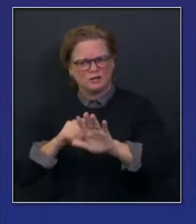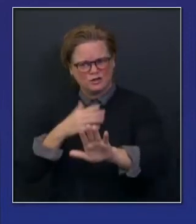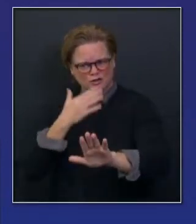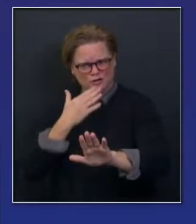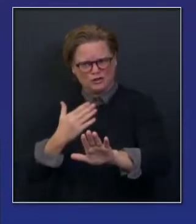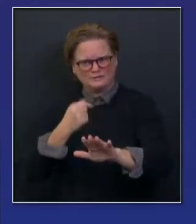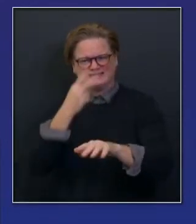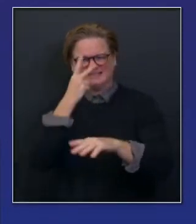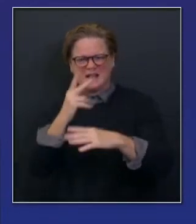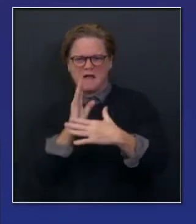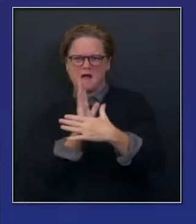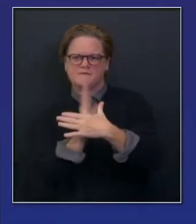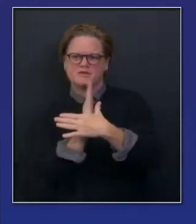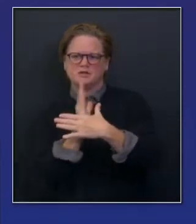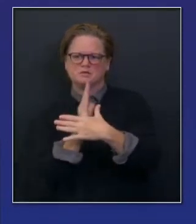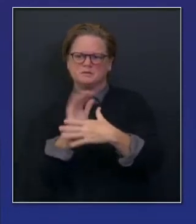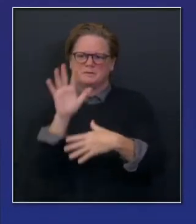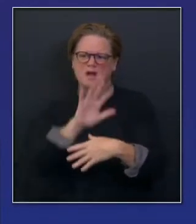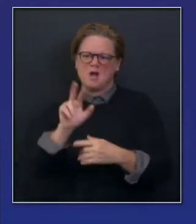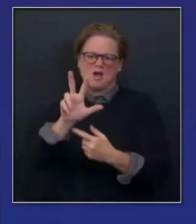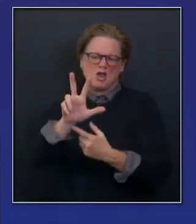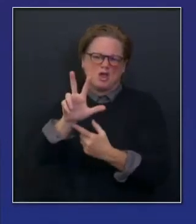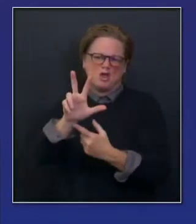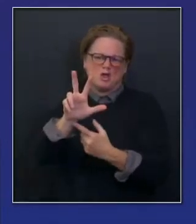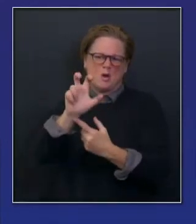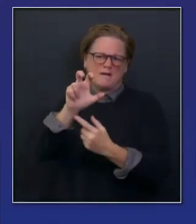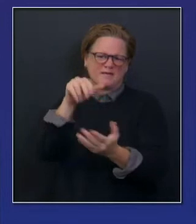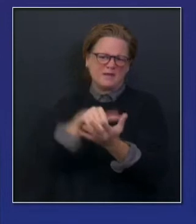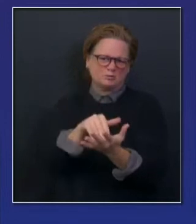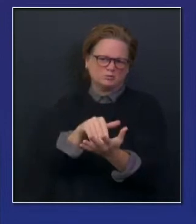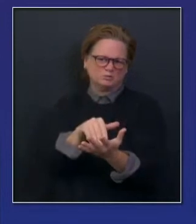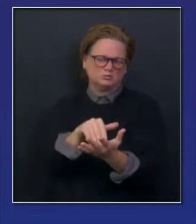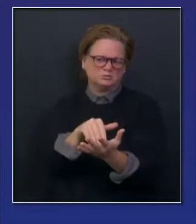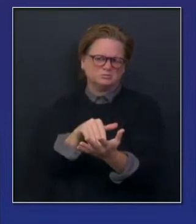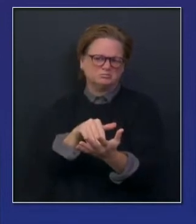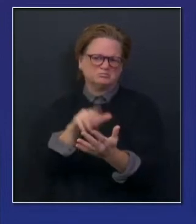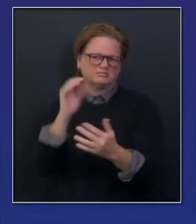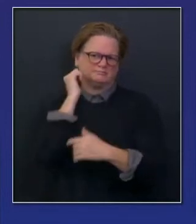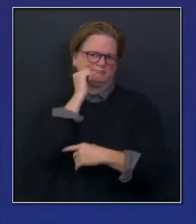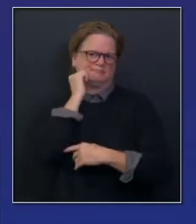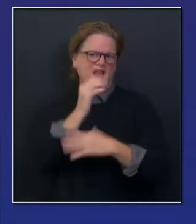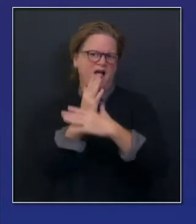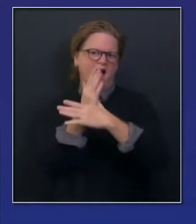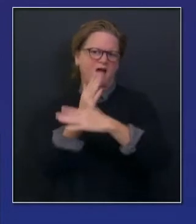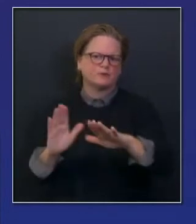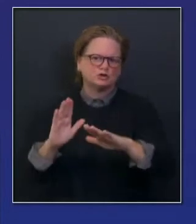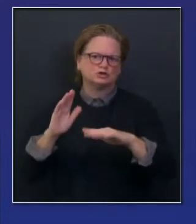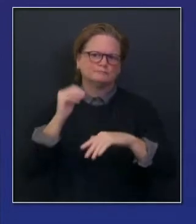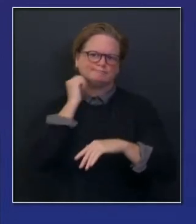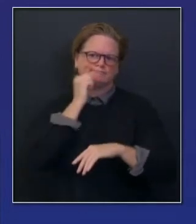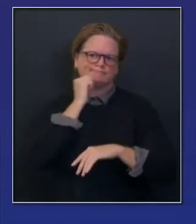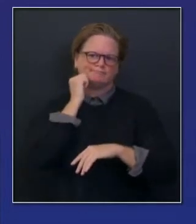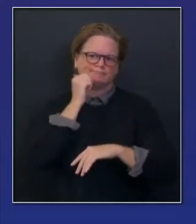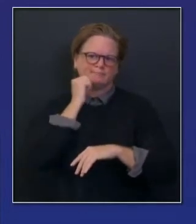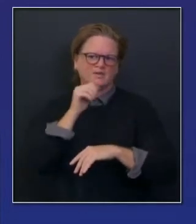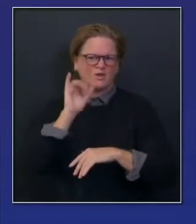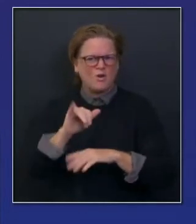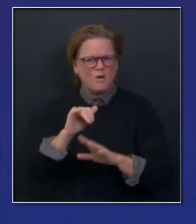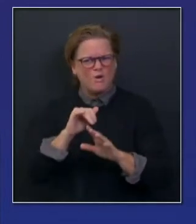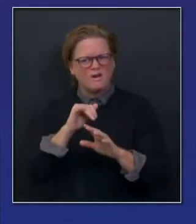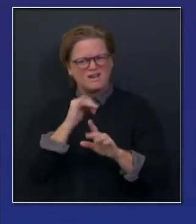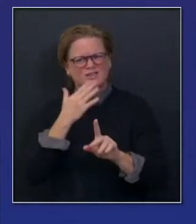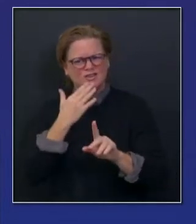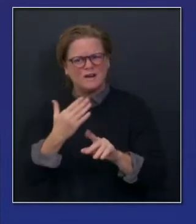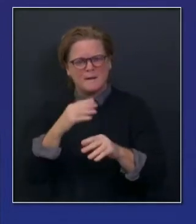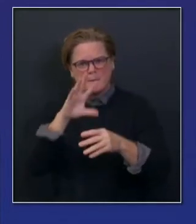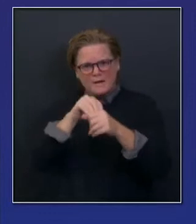shy of 300,000 average tests every single day. 296,000 is the average number of